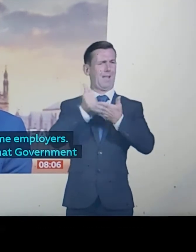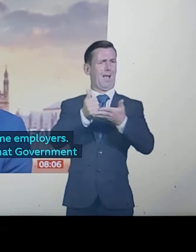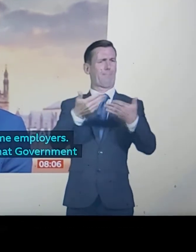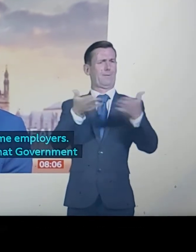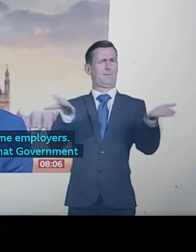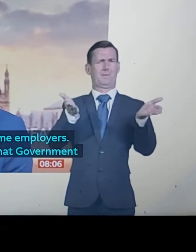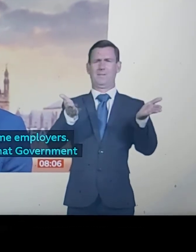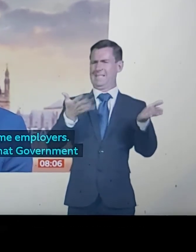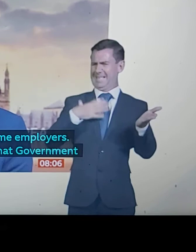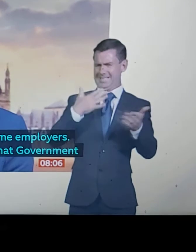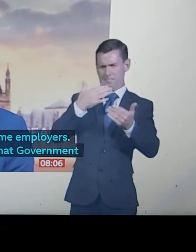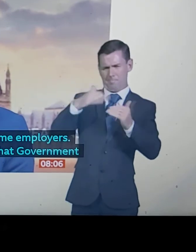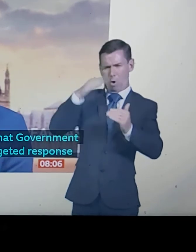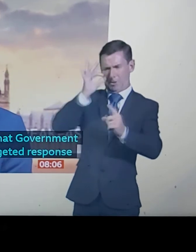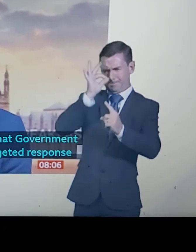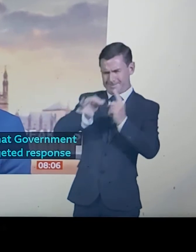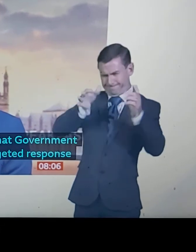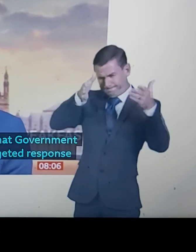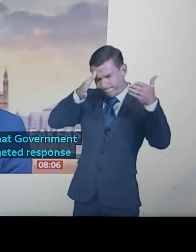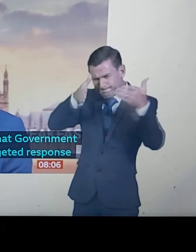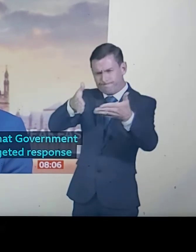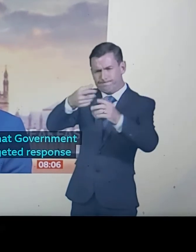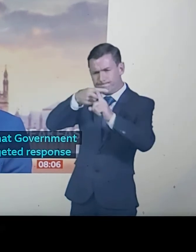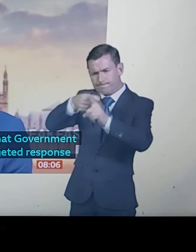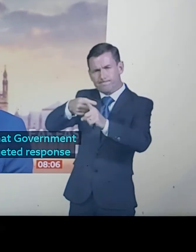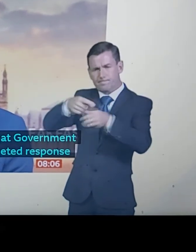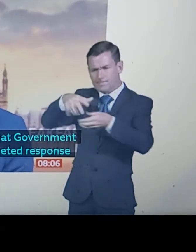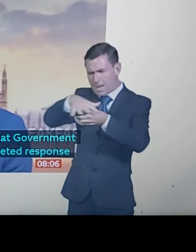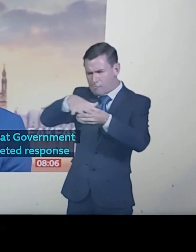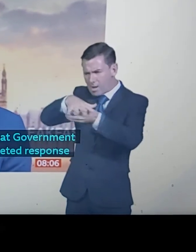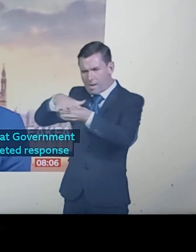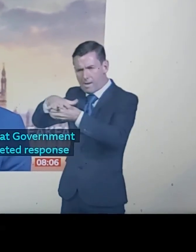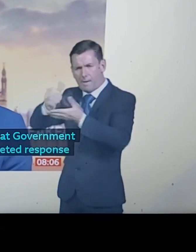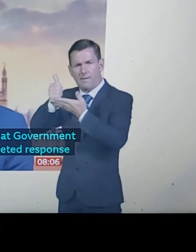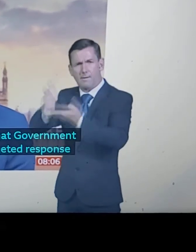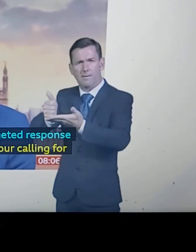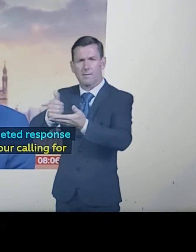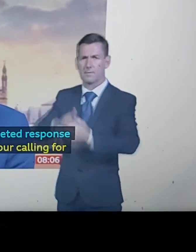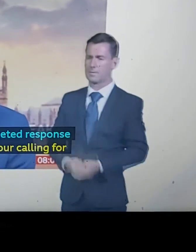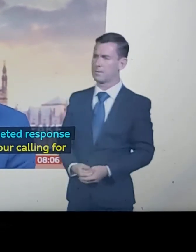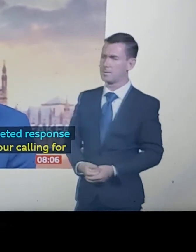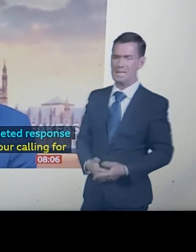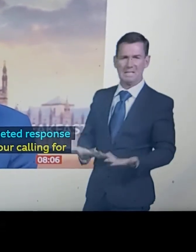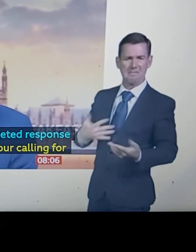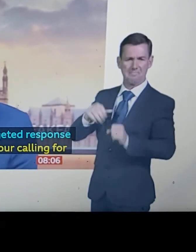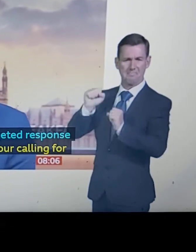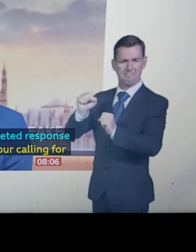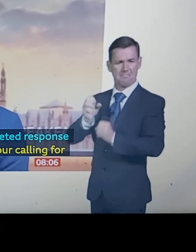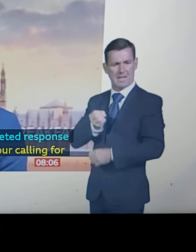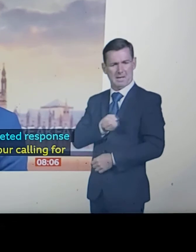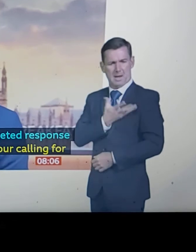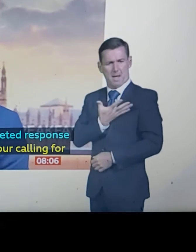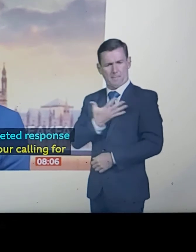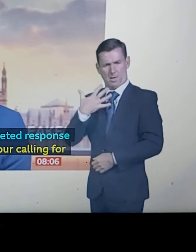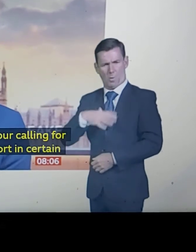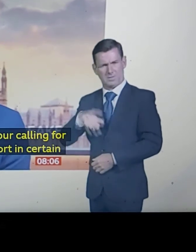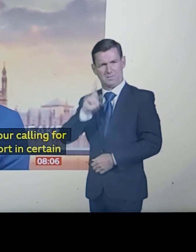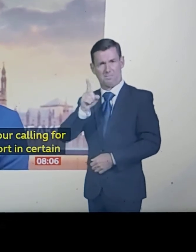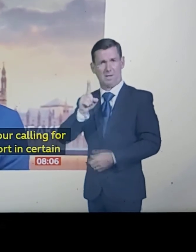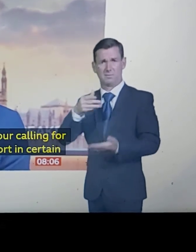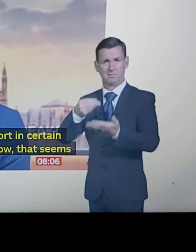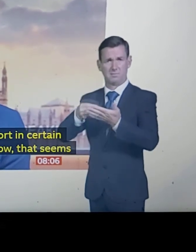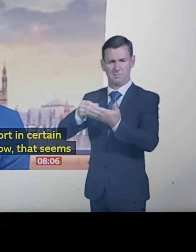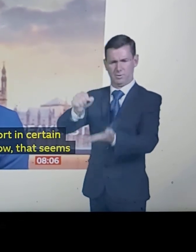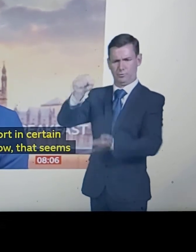calling for more specific support in certain areas. But up until now, that seems to be something that the Chancellor